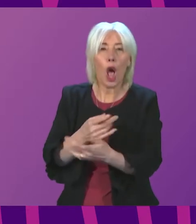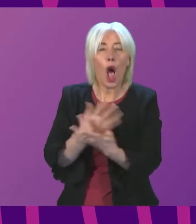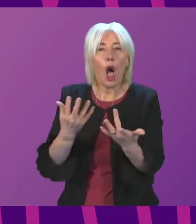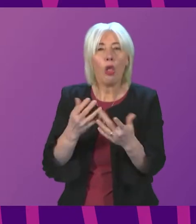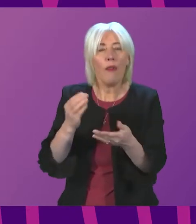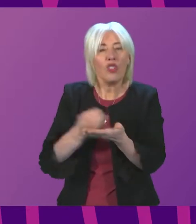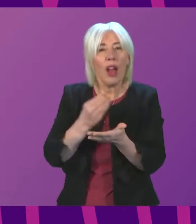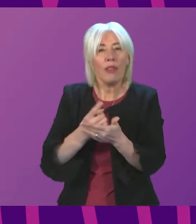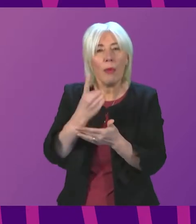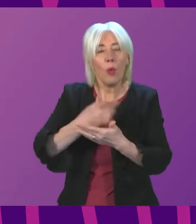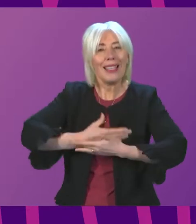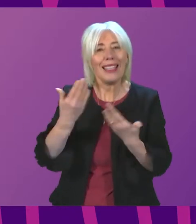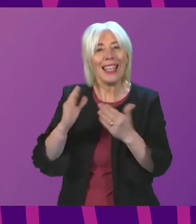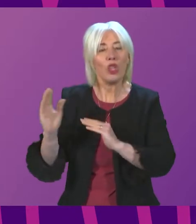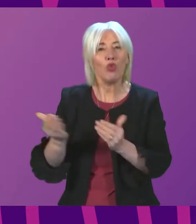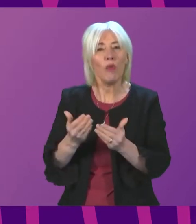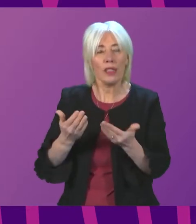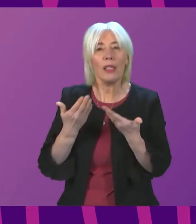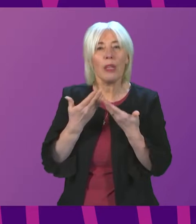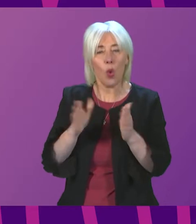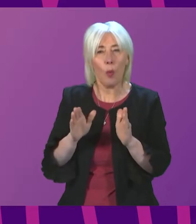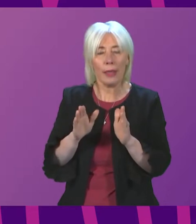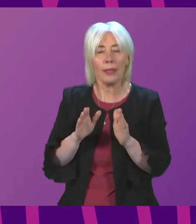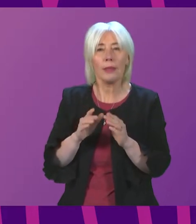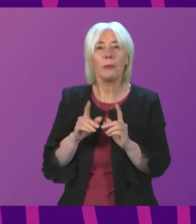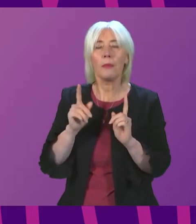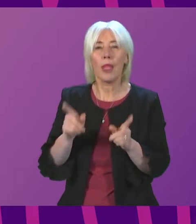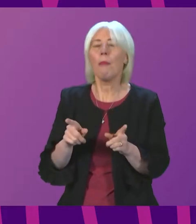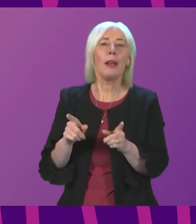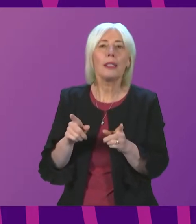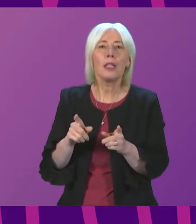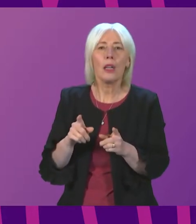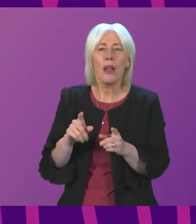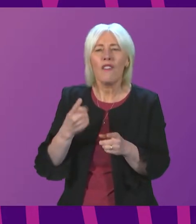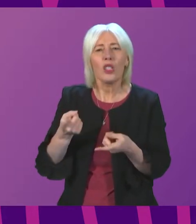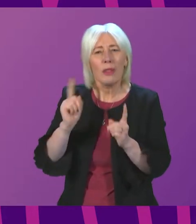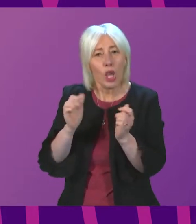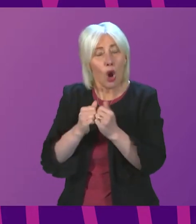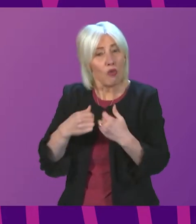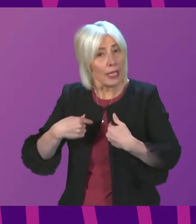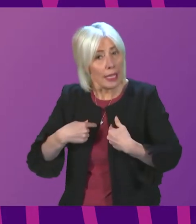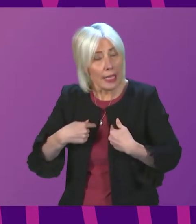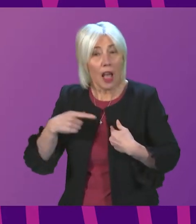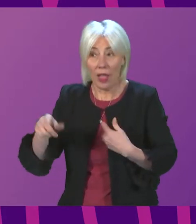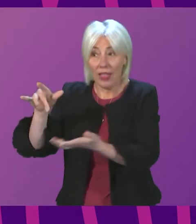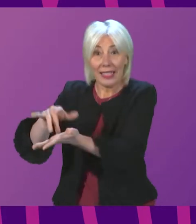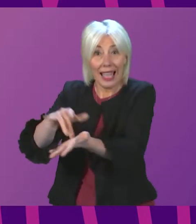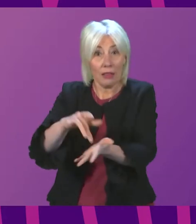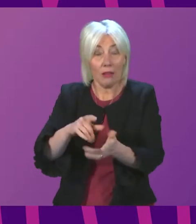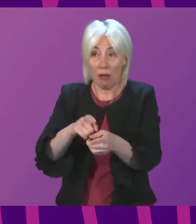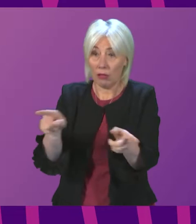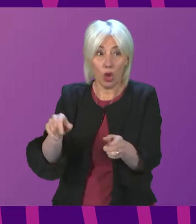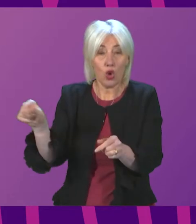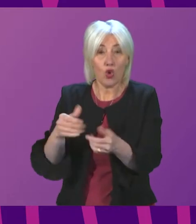opened for almost a year with the proper protocols in place. So, would the First Minister agree with me that these centres should open